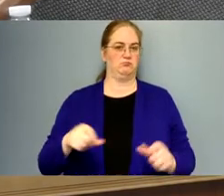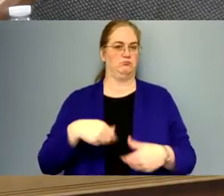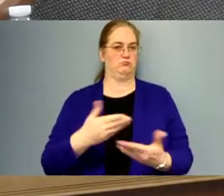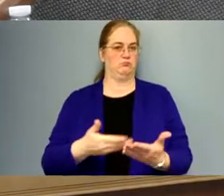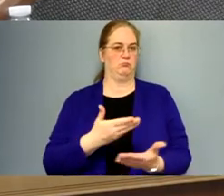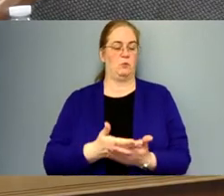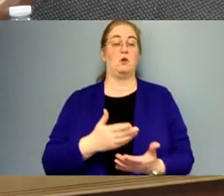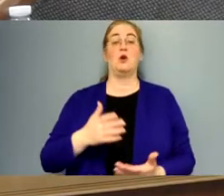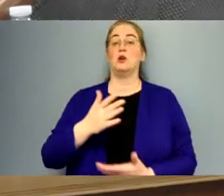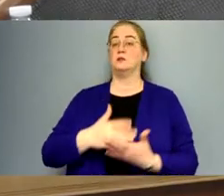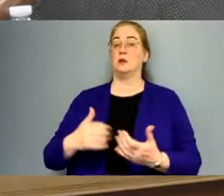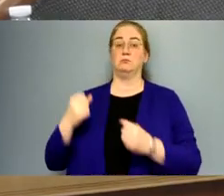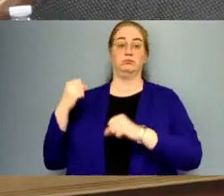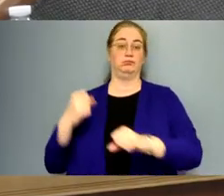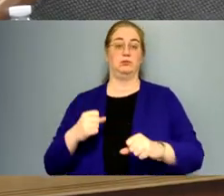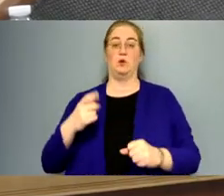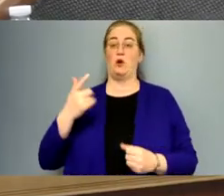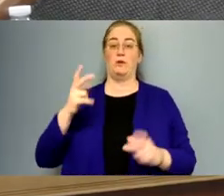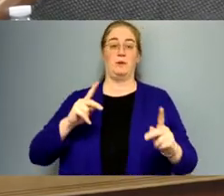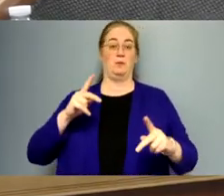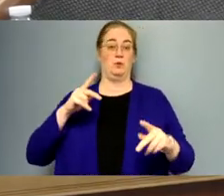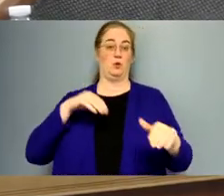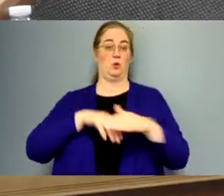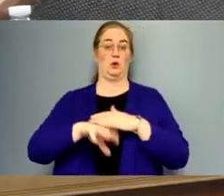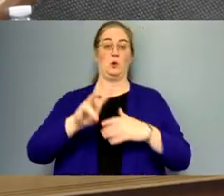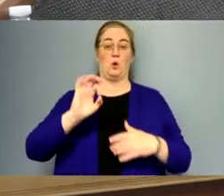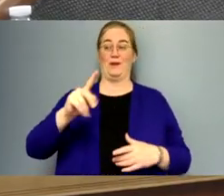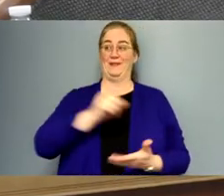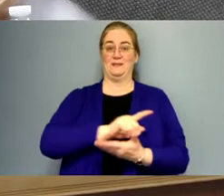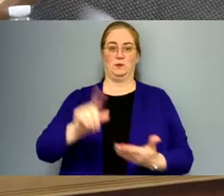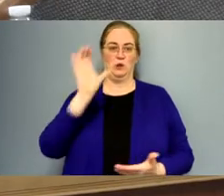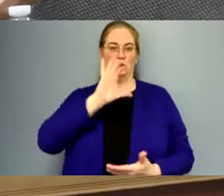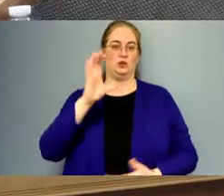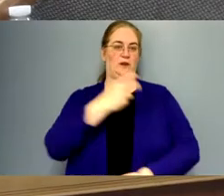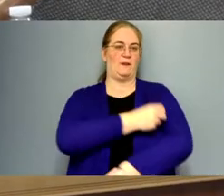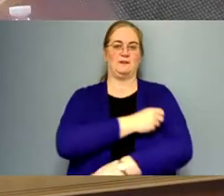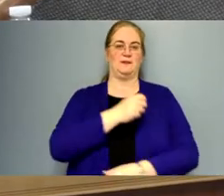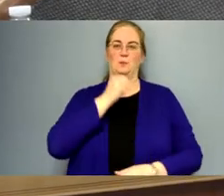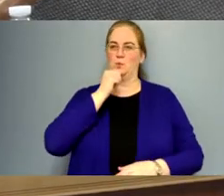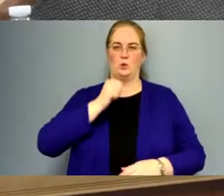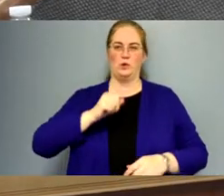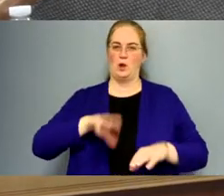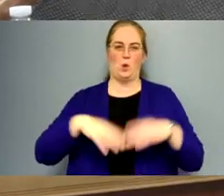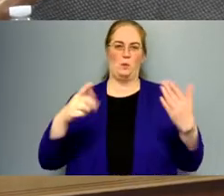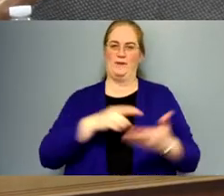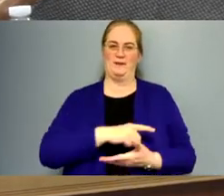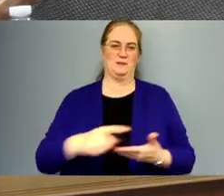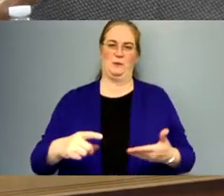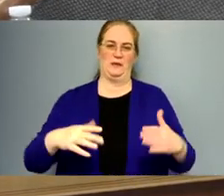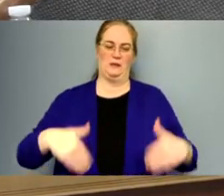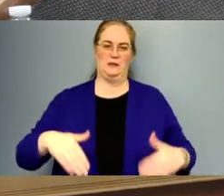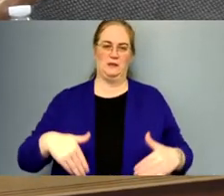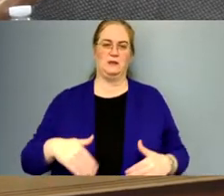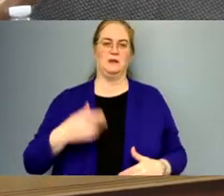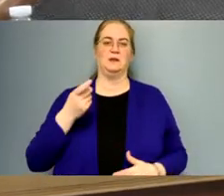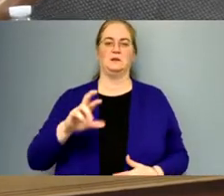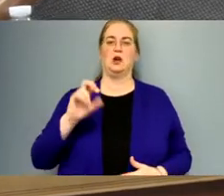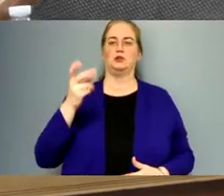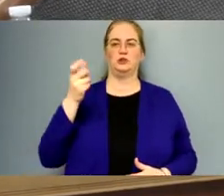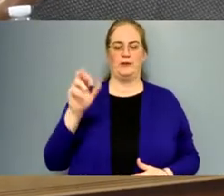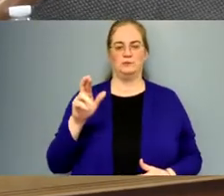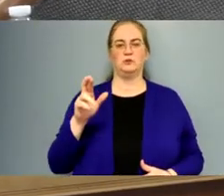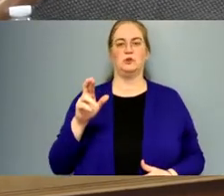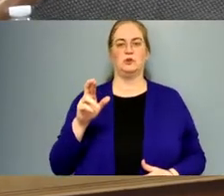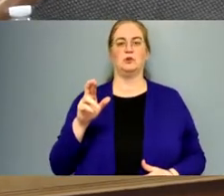days. We've had people already walking into Warwick this week looking to get vaccines, but we're not quite ready, um, to use that site just yet. Dr. Damsker was gonna